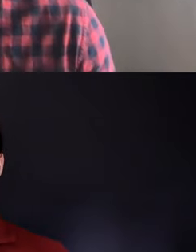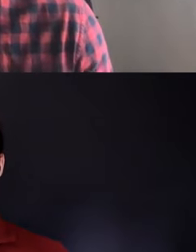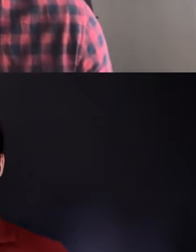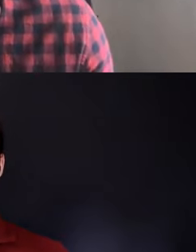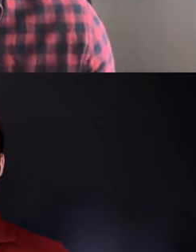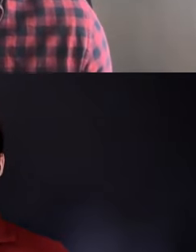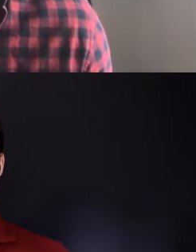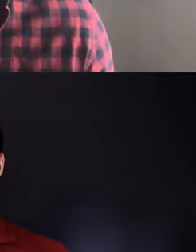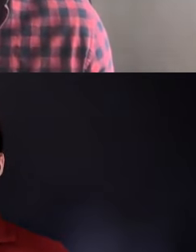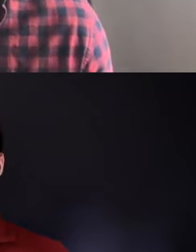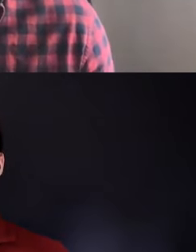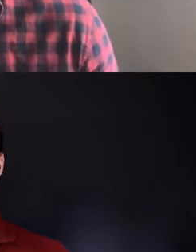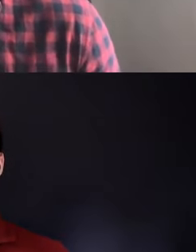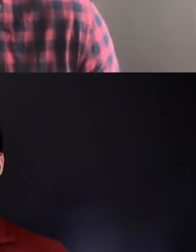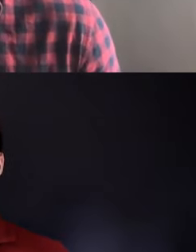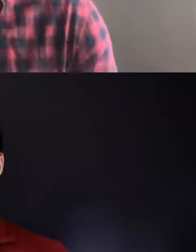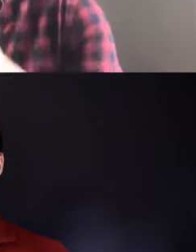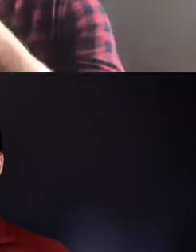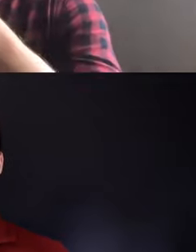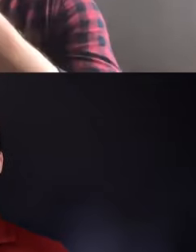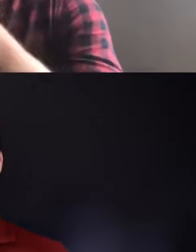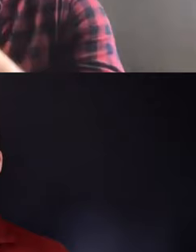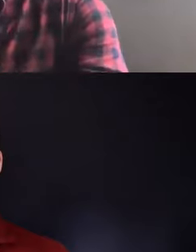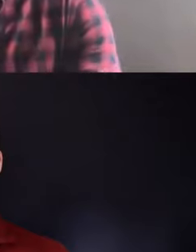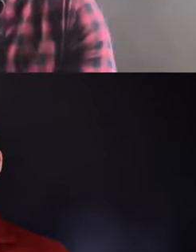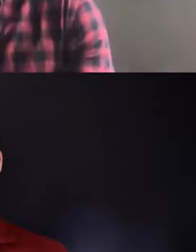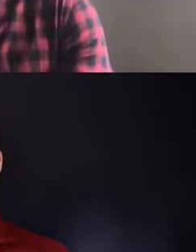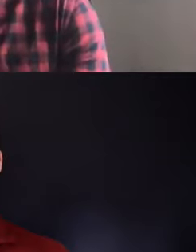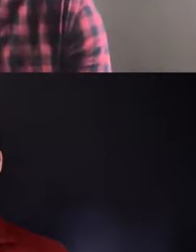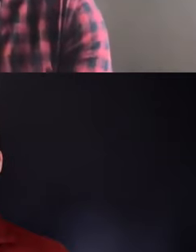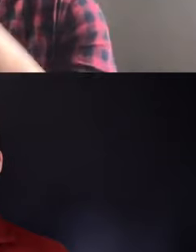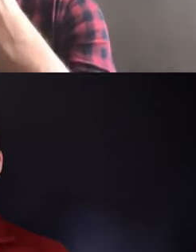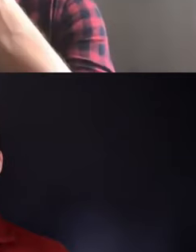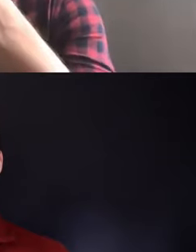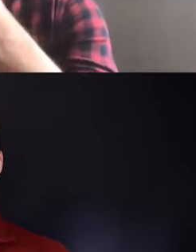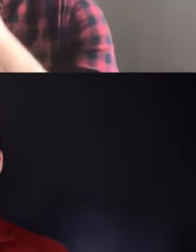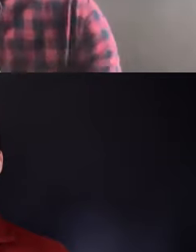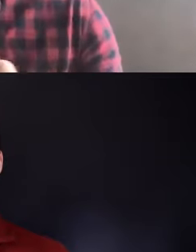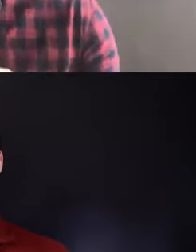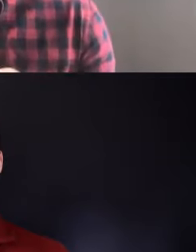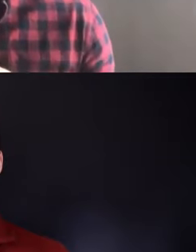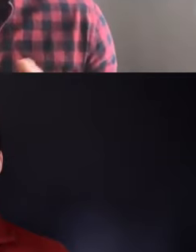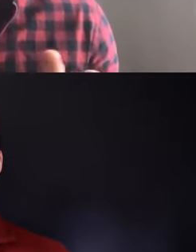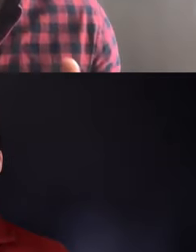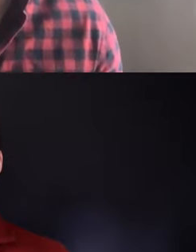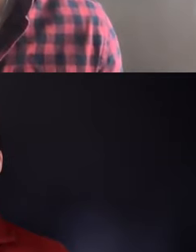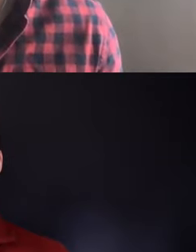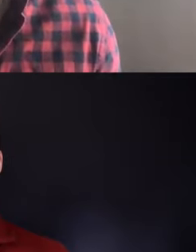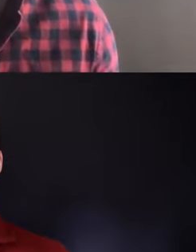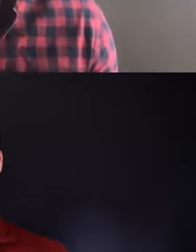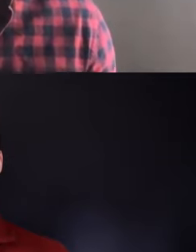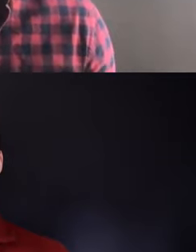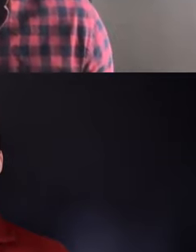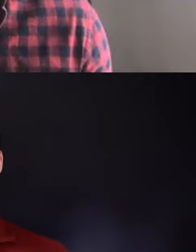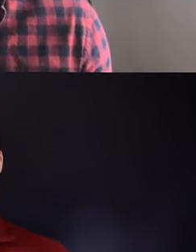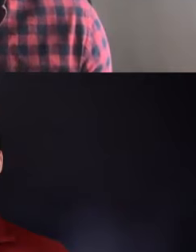captures what is, to me at least, the most compelling feature of Gladys' scholarly profile, which is an ability